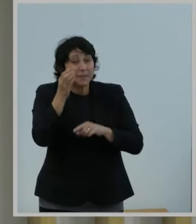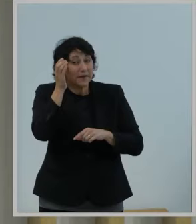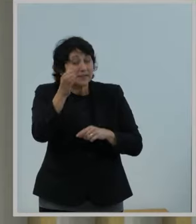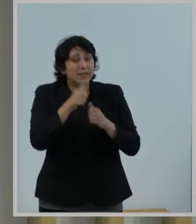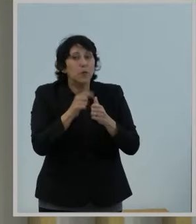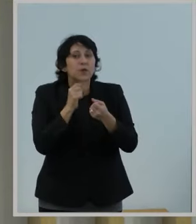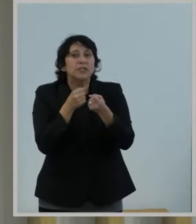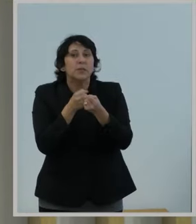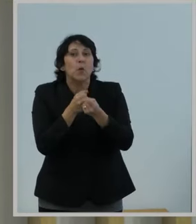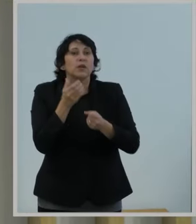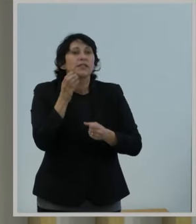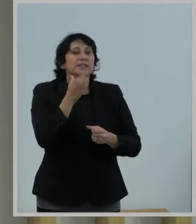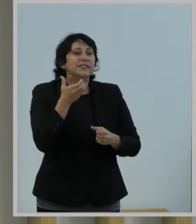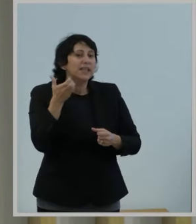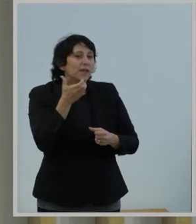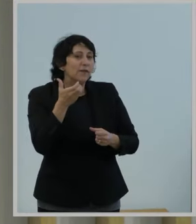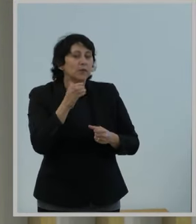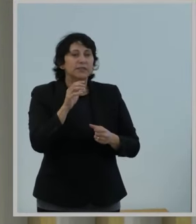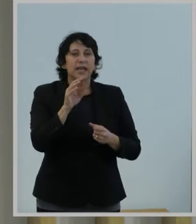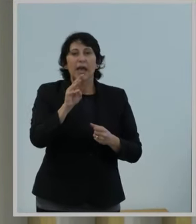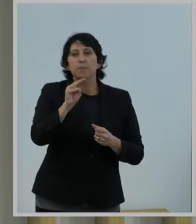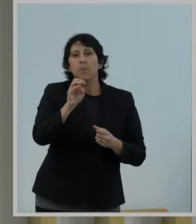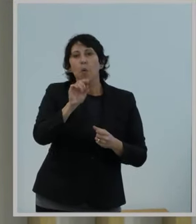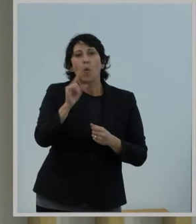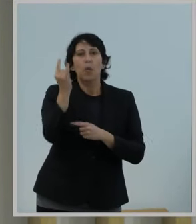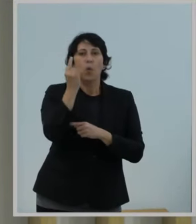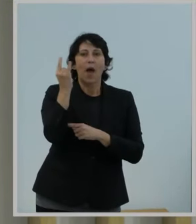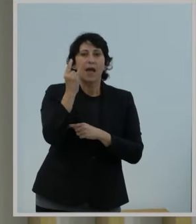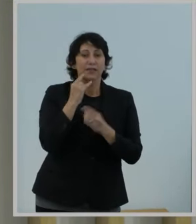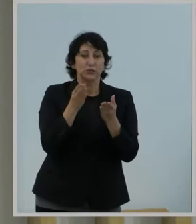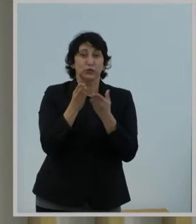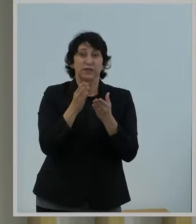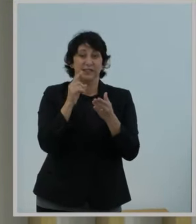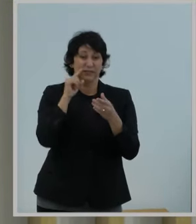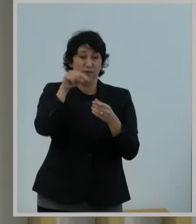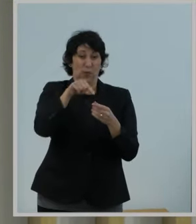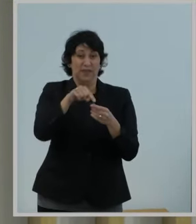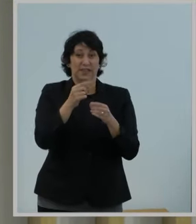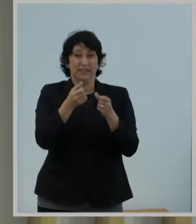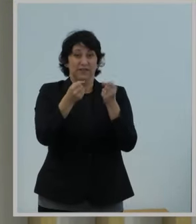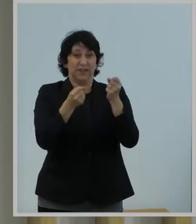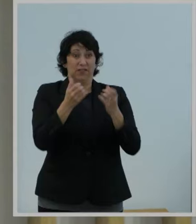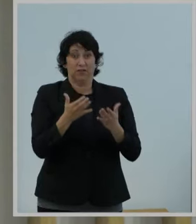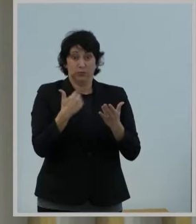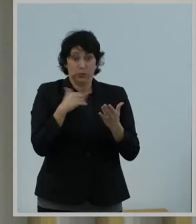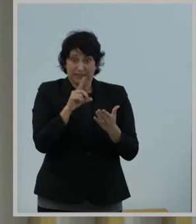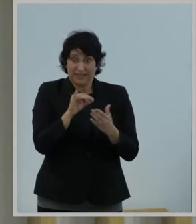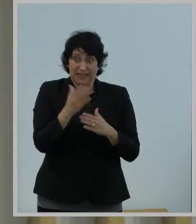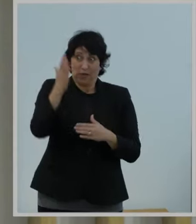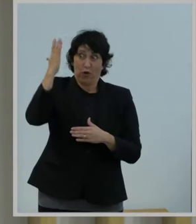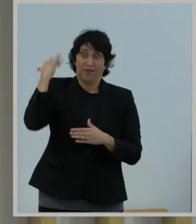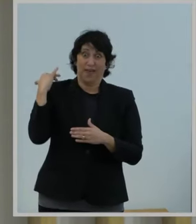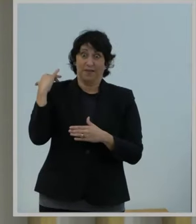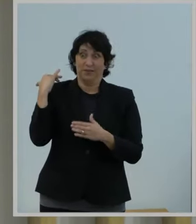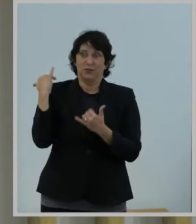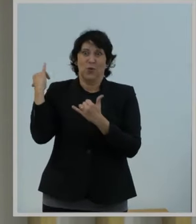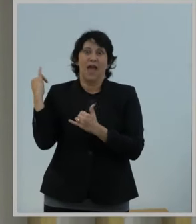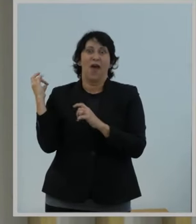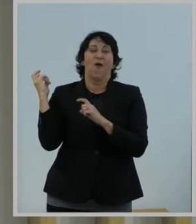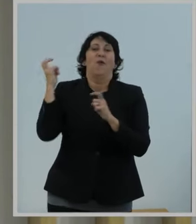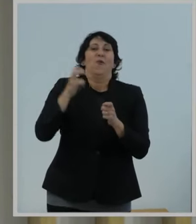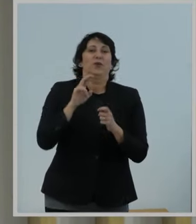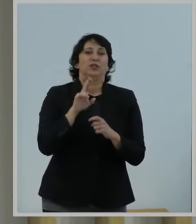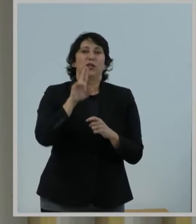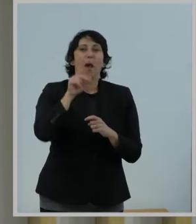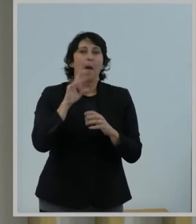supporting cell phones and mobile wireless services for these vehicles. We are just updating it to meet this